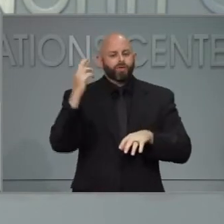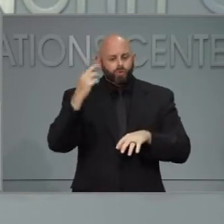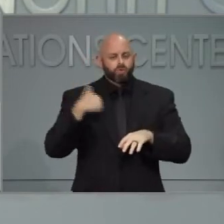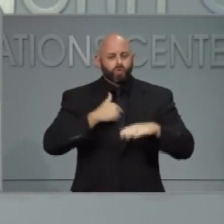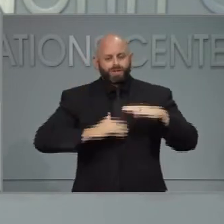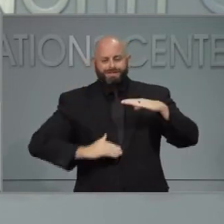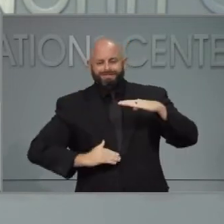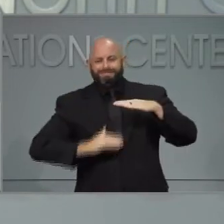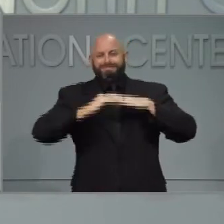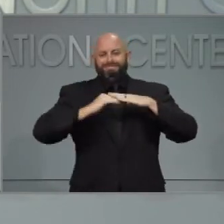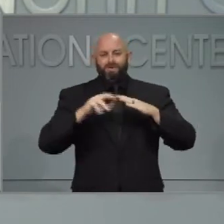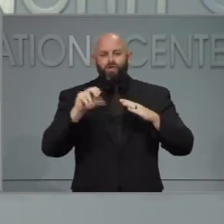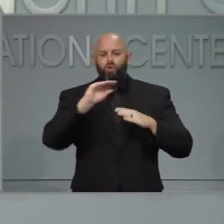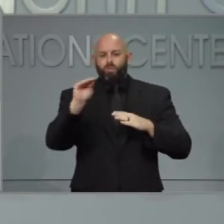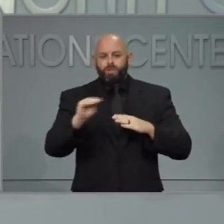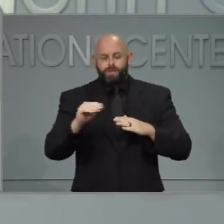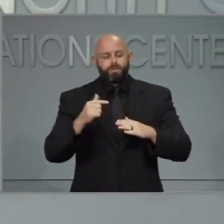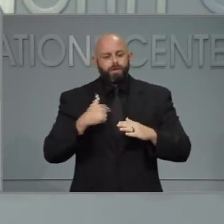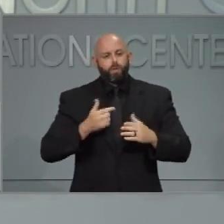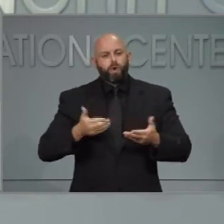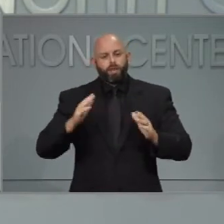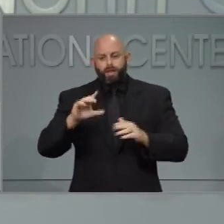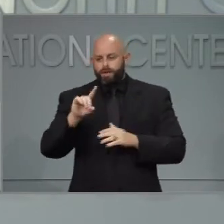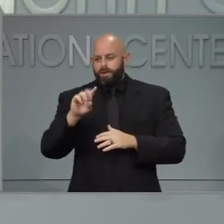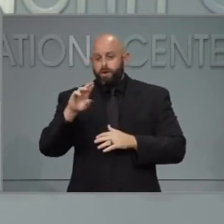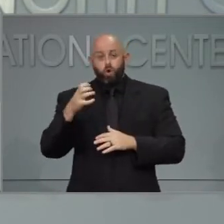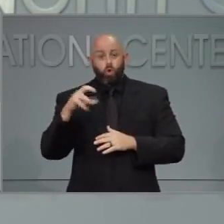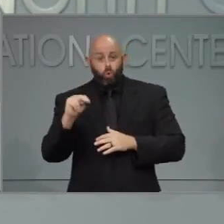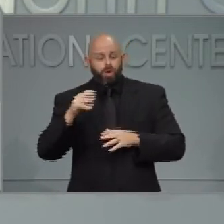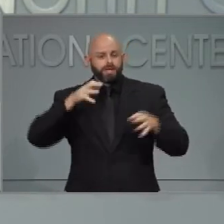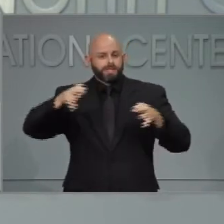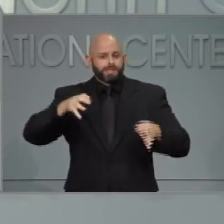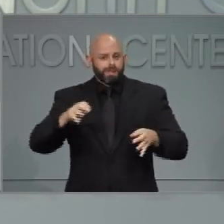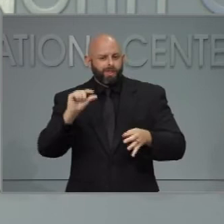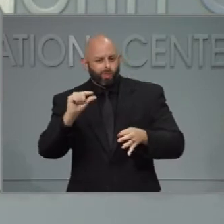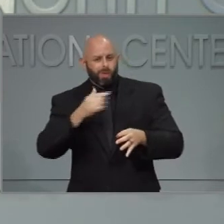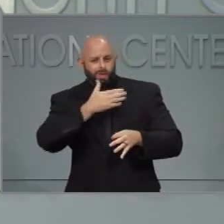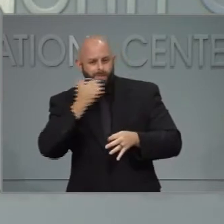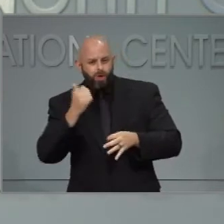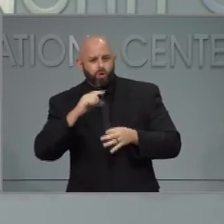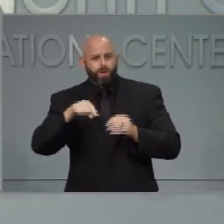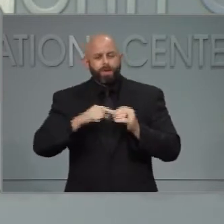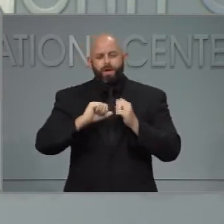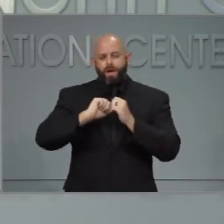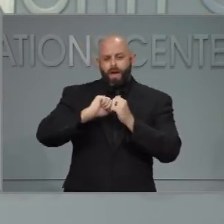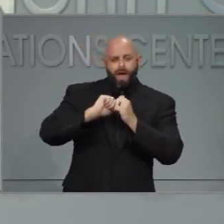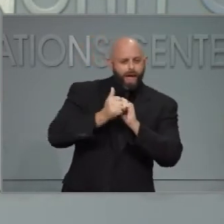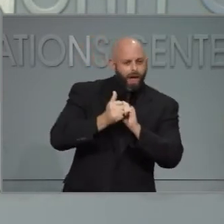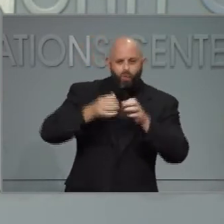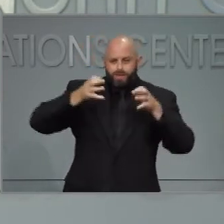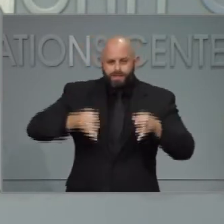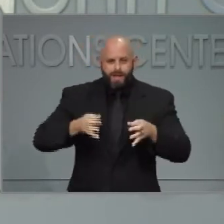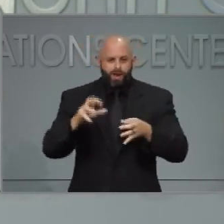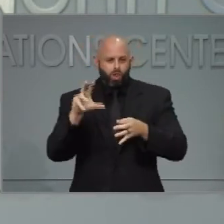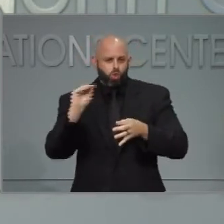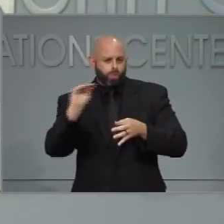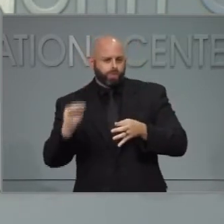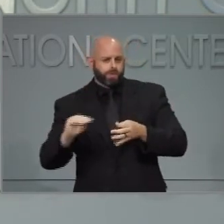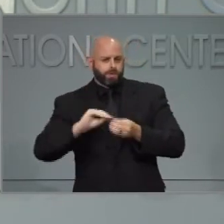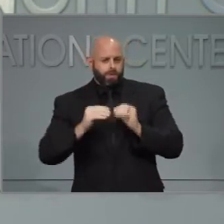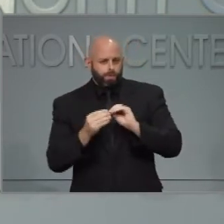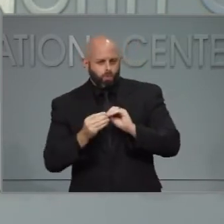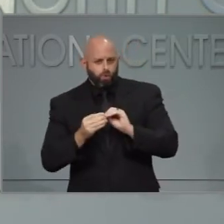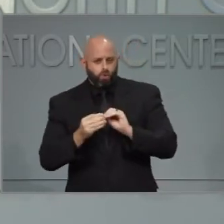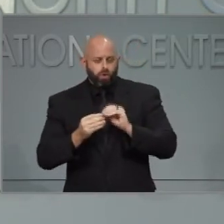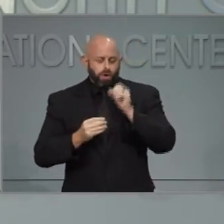percent, and I'll let Dr. Cohen explain a little bit about how they came to that. We